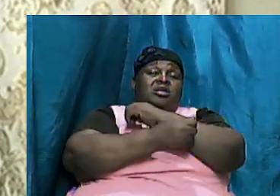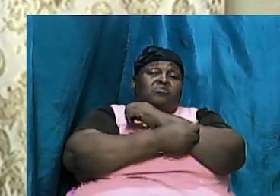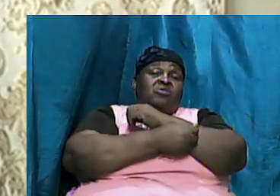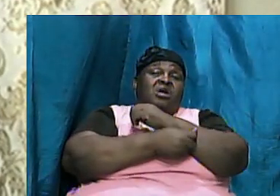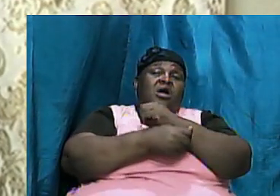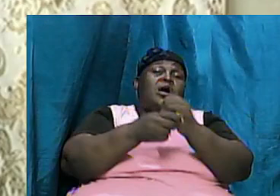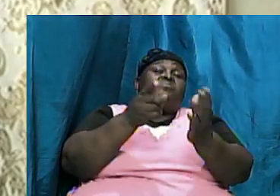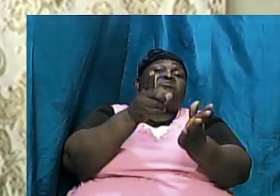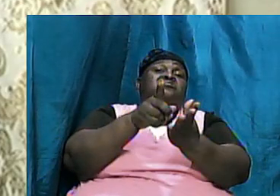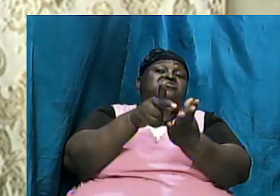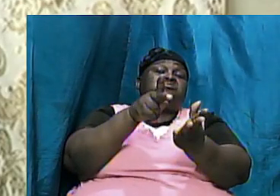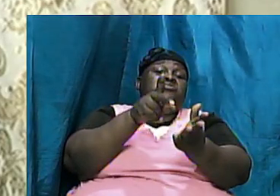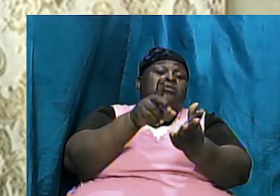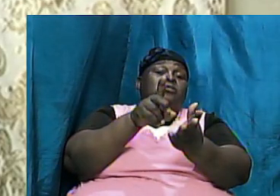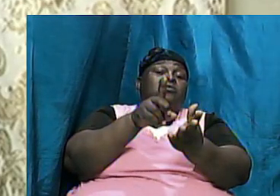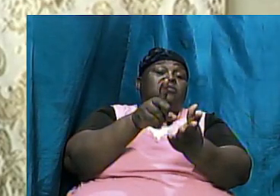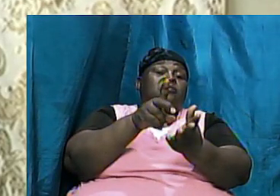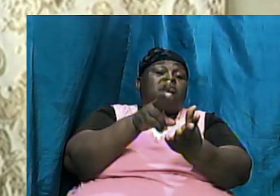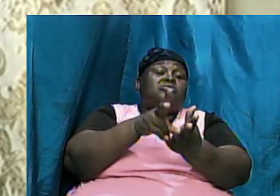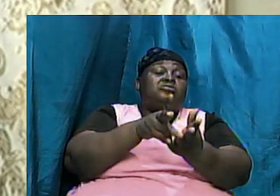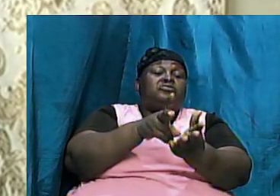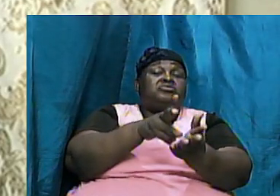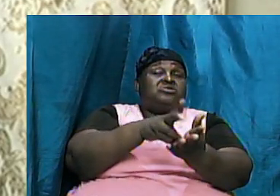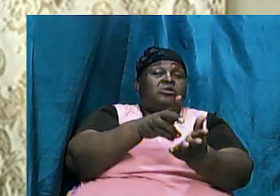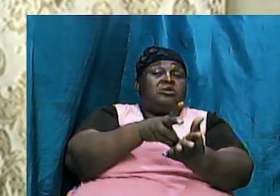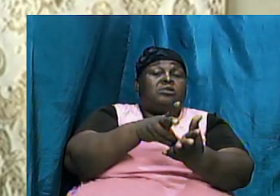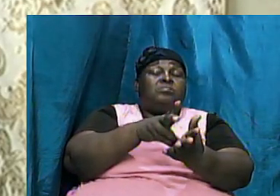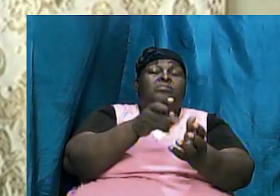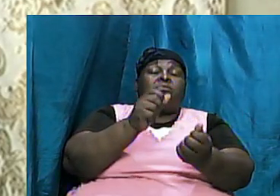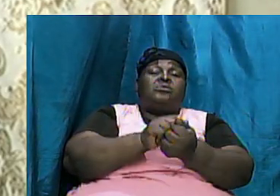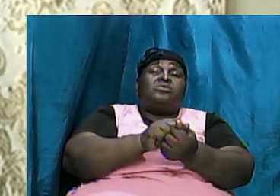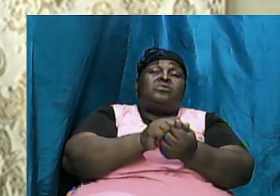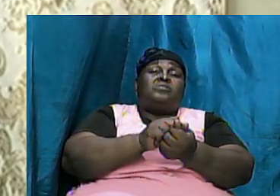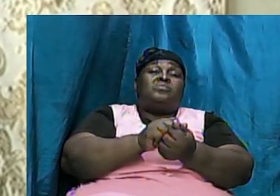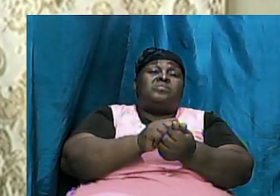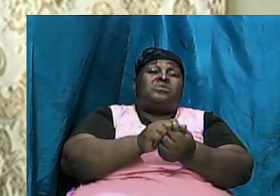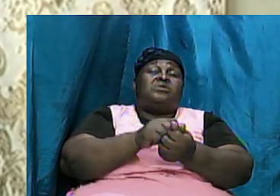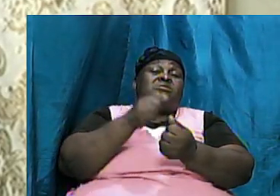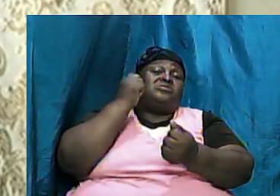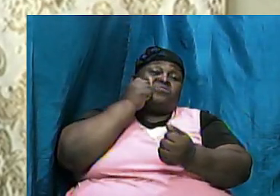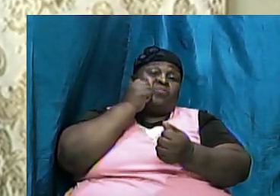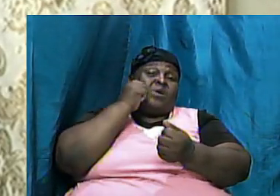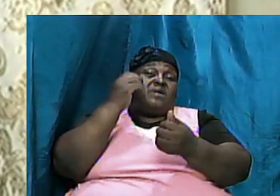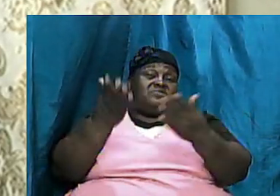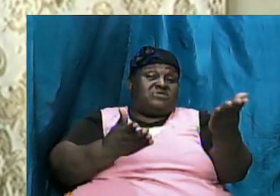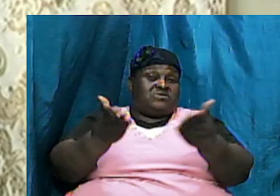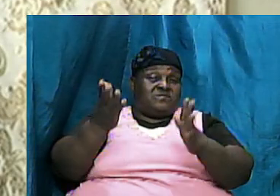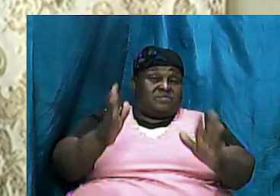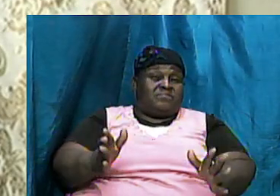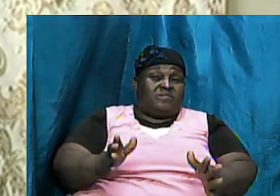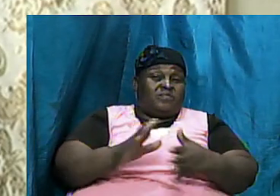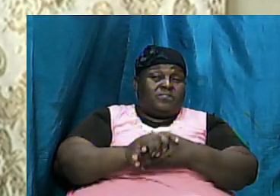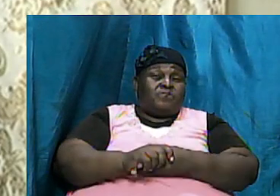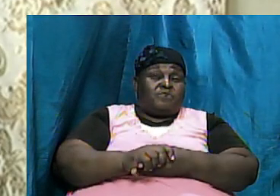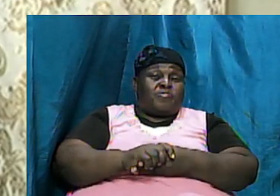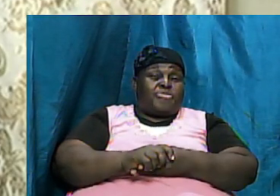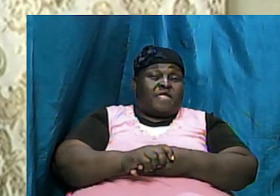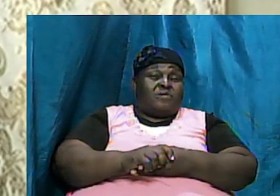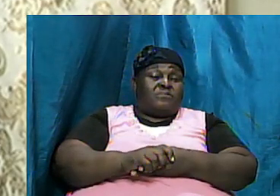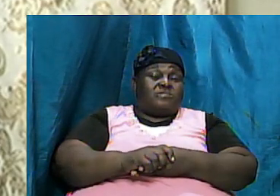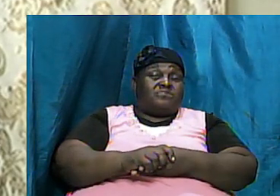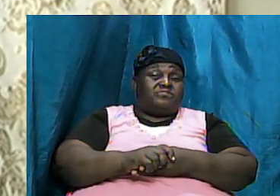said Abraham take her and let her have a child for you on my behalf and so she was an Egyptian